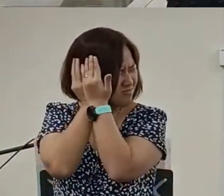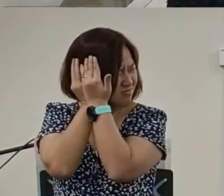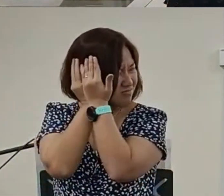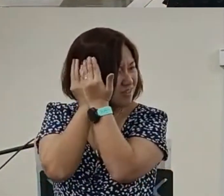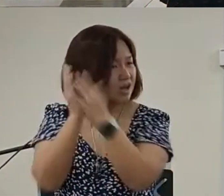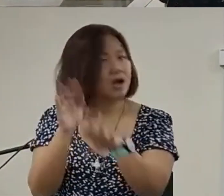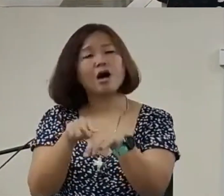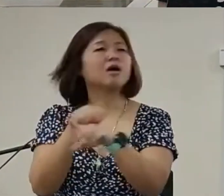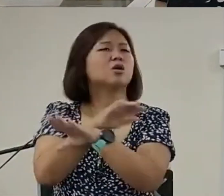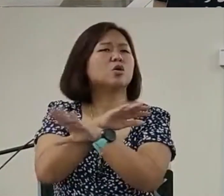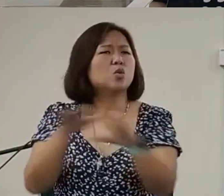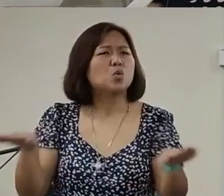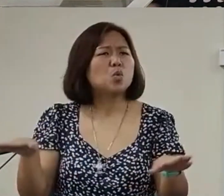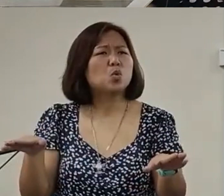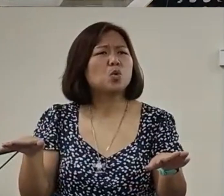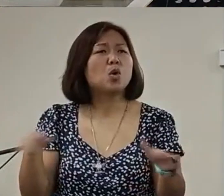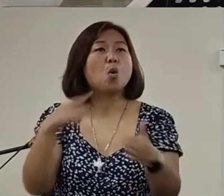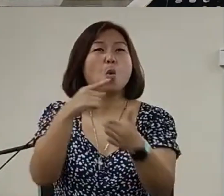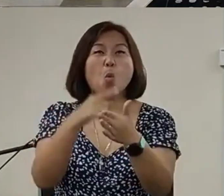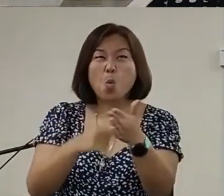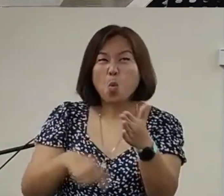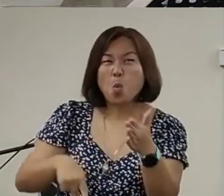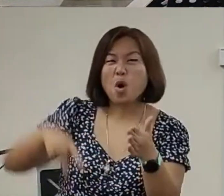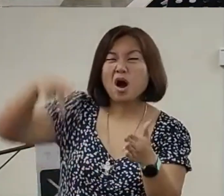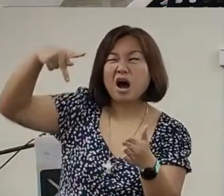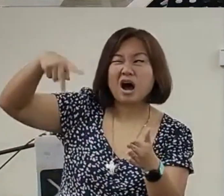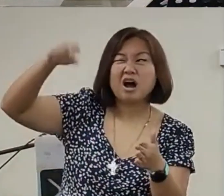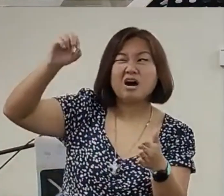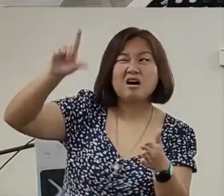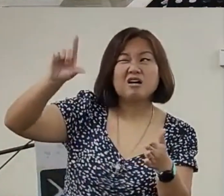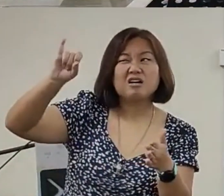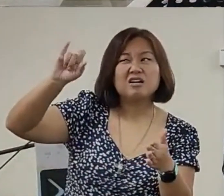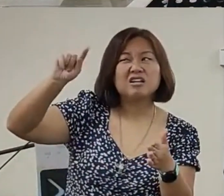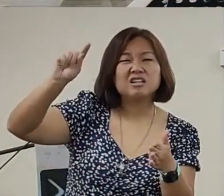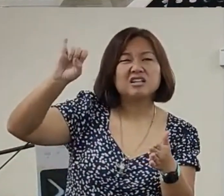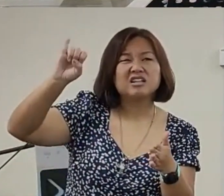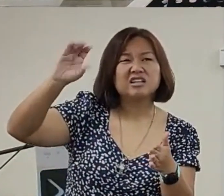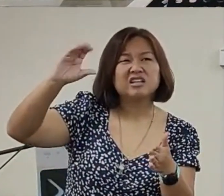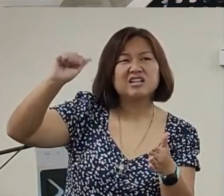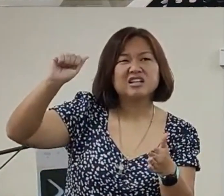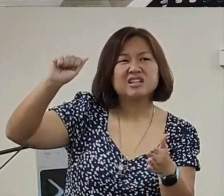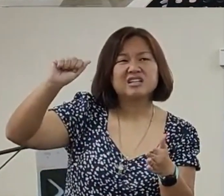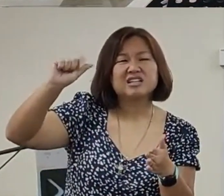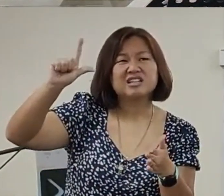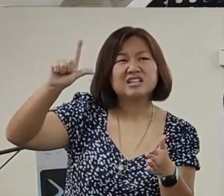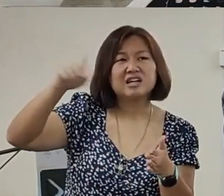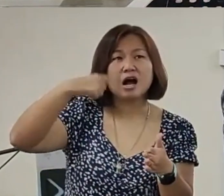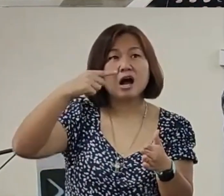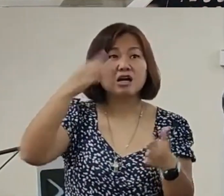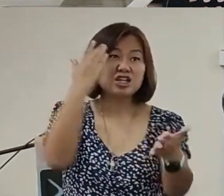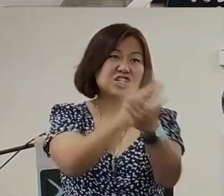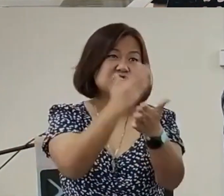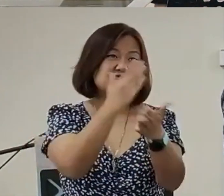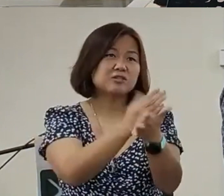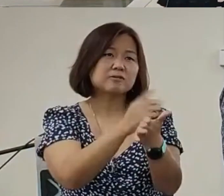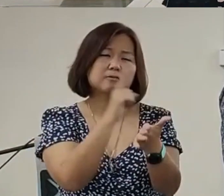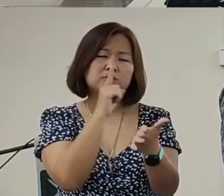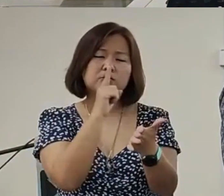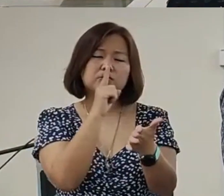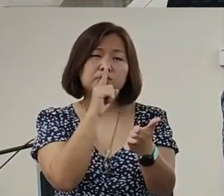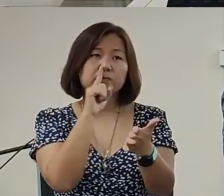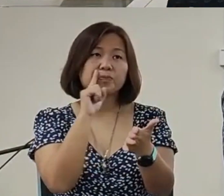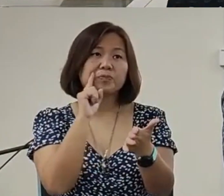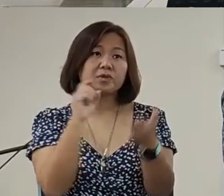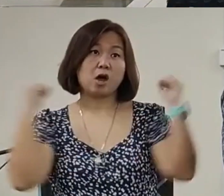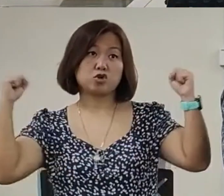all the nonsenseWhat the political thingsAre being spoken aboutShut upThen what happensOur strength will be